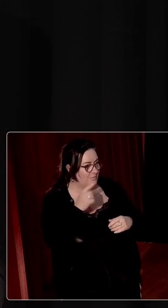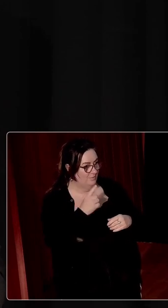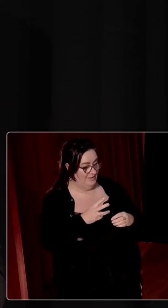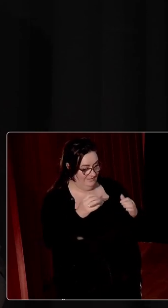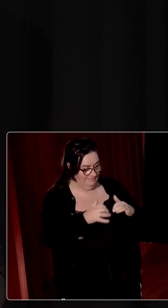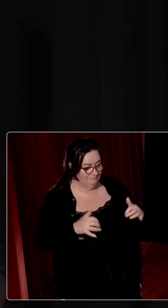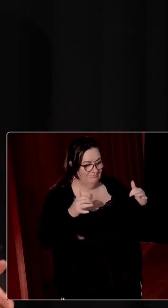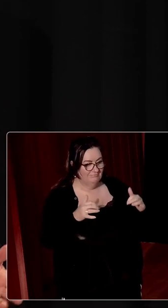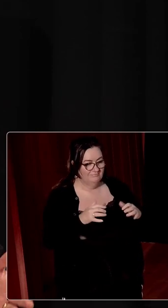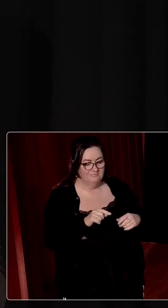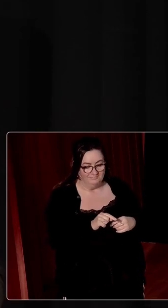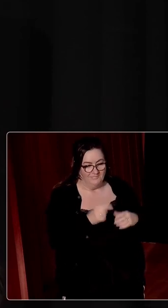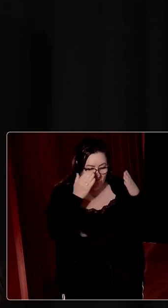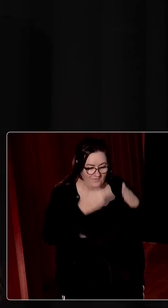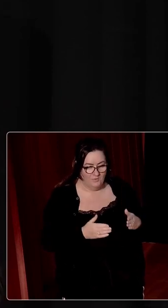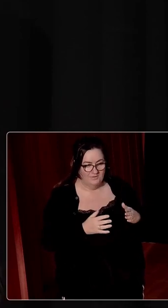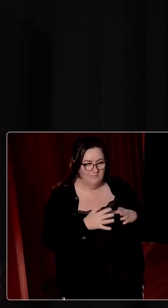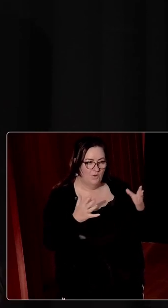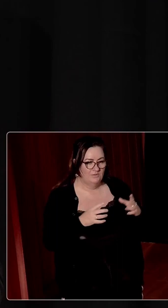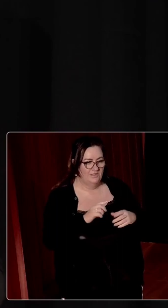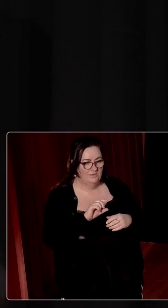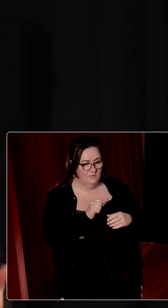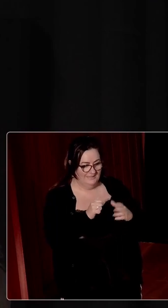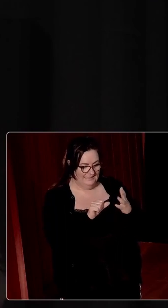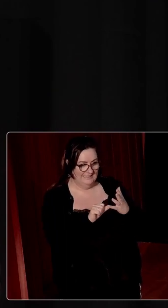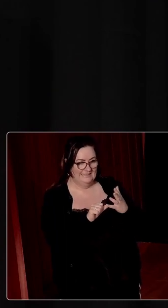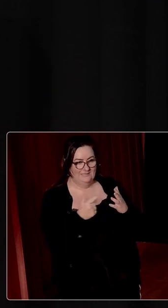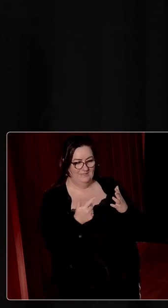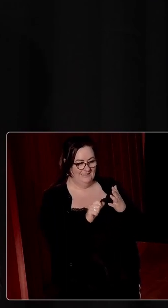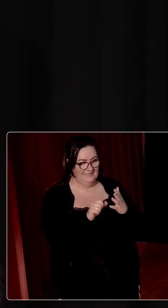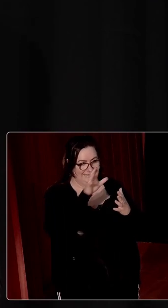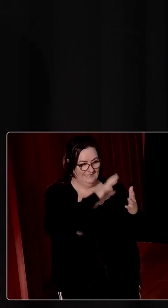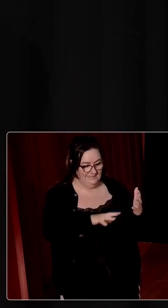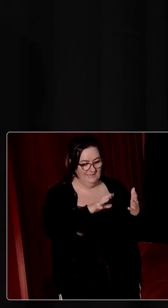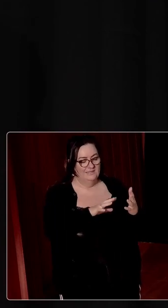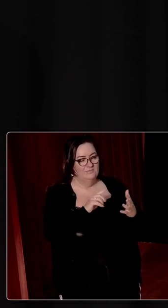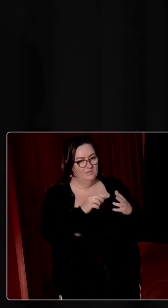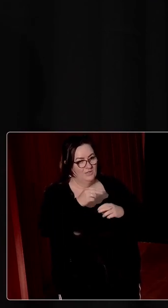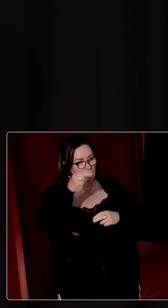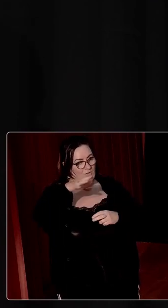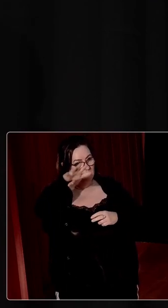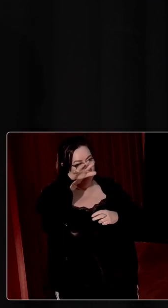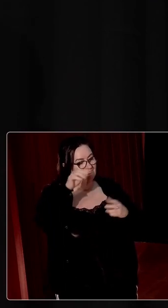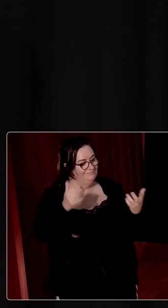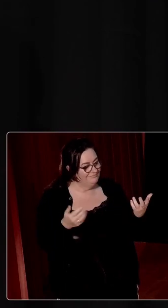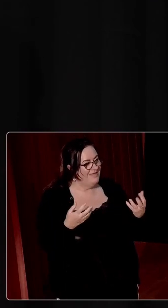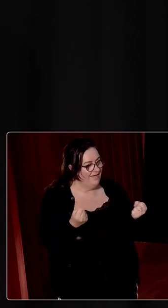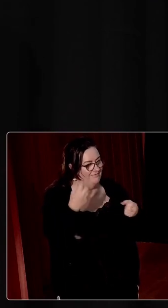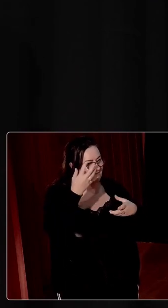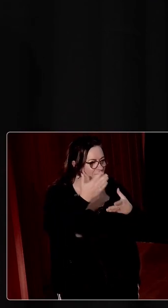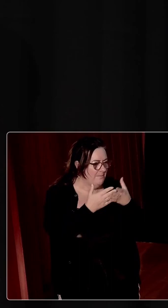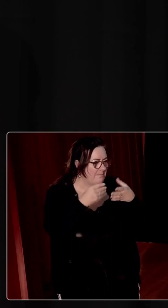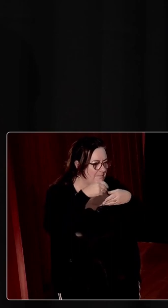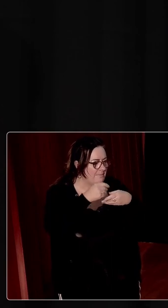focuses largely on the 26 counties, the northern aspect was taken in